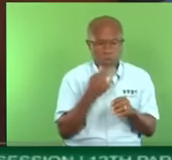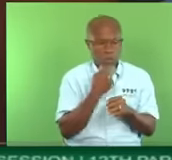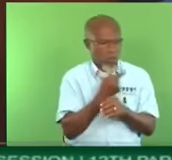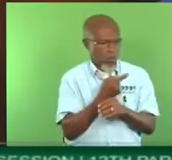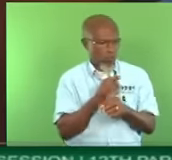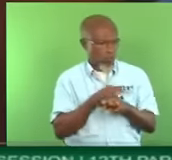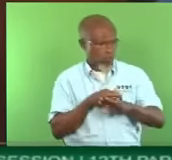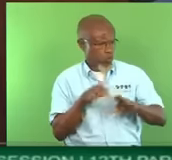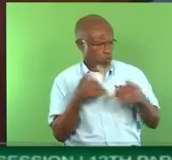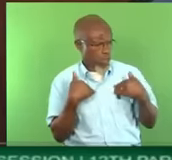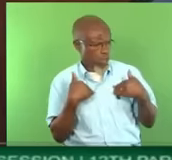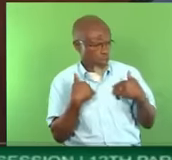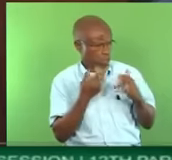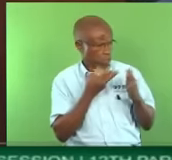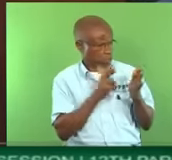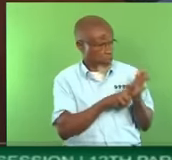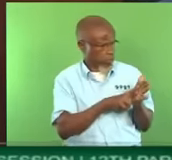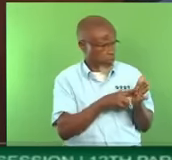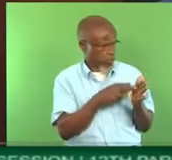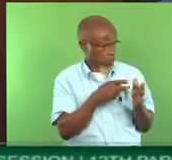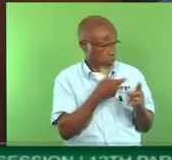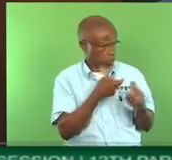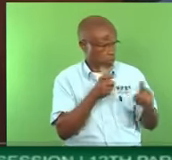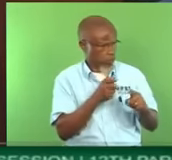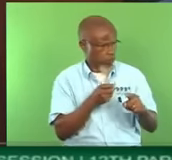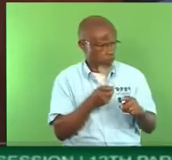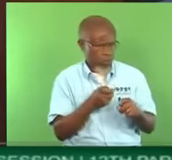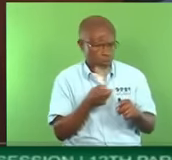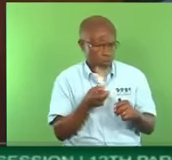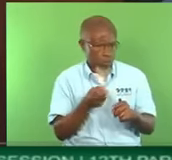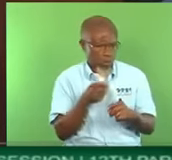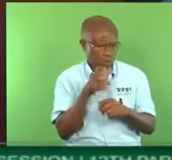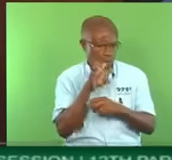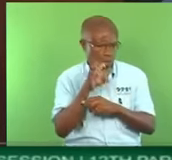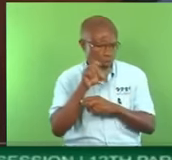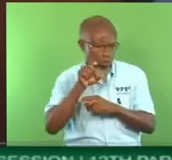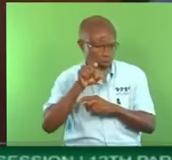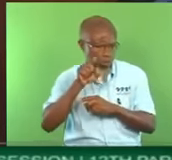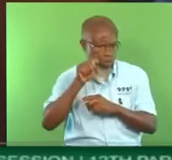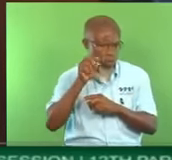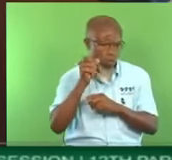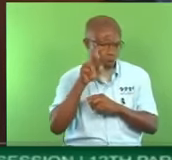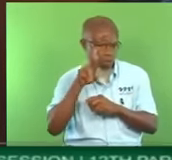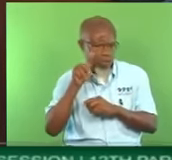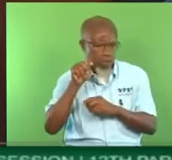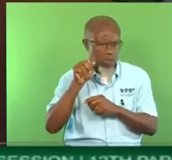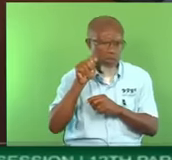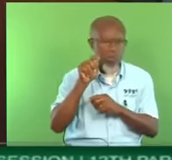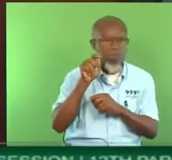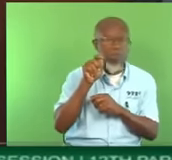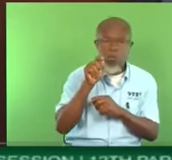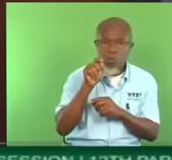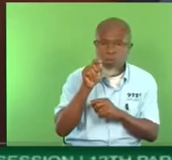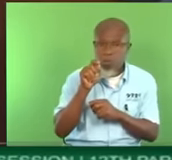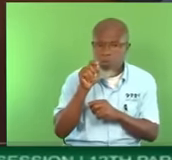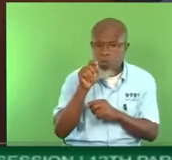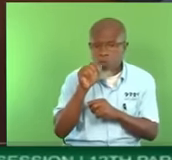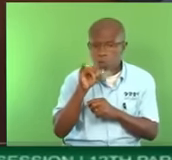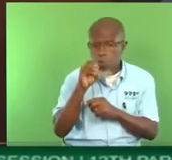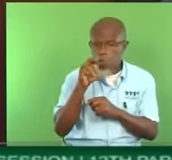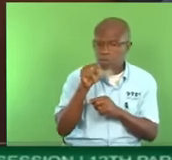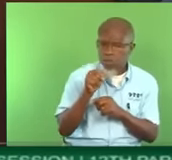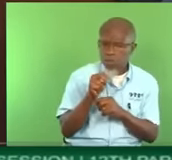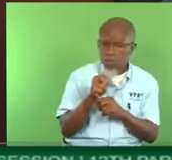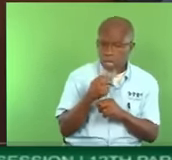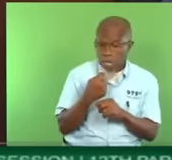raised it at a Sunday morning press conference. I want to tell my friend, the policeman. I tell my friend, my friend, don't expect a businessman to walk into a